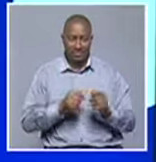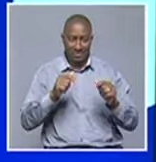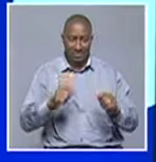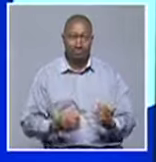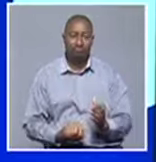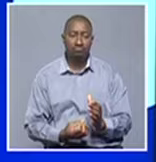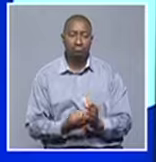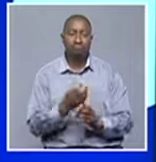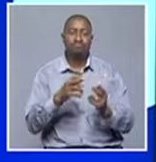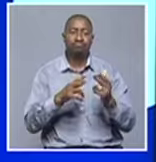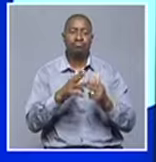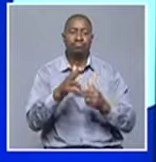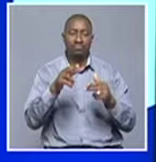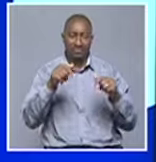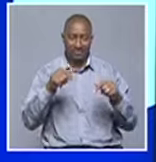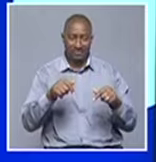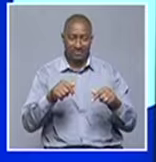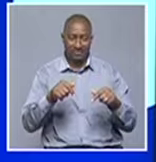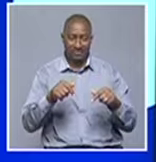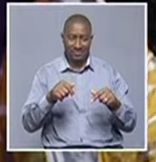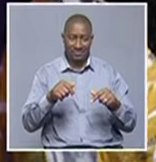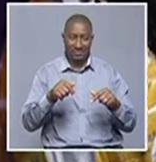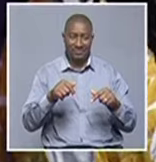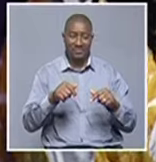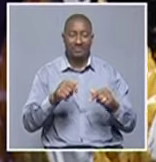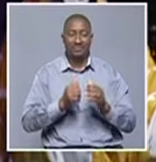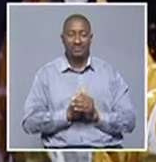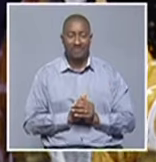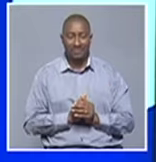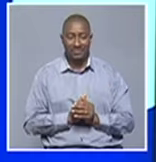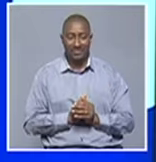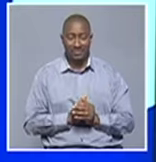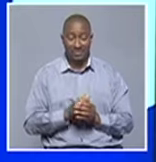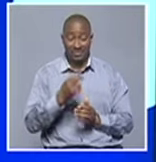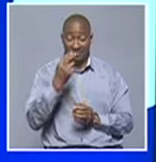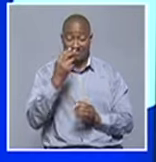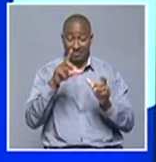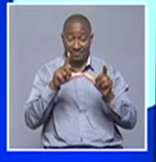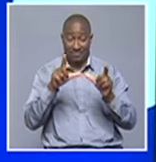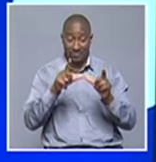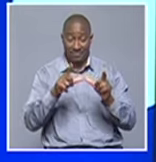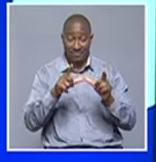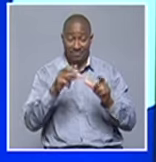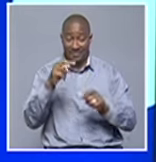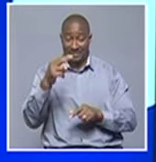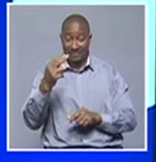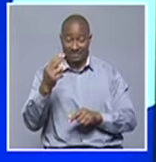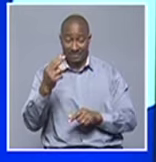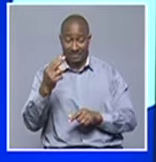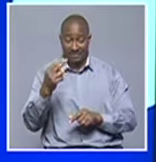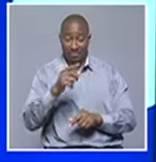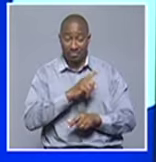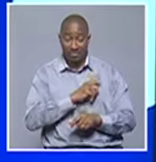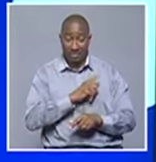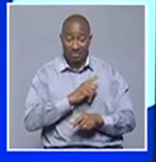officially the second edition is happening on the 7th of october right here in ventook and of course the purpose for this run this